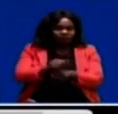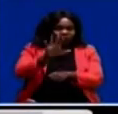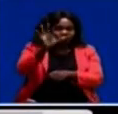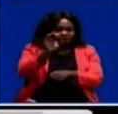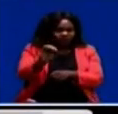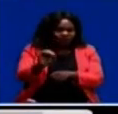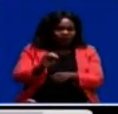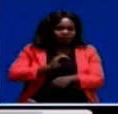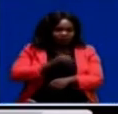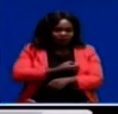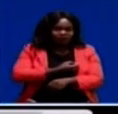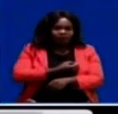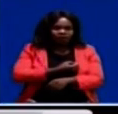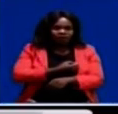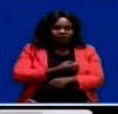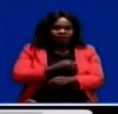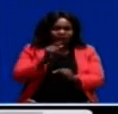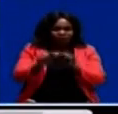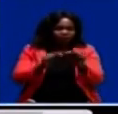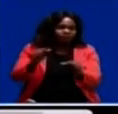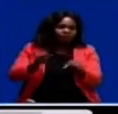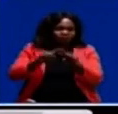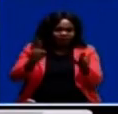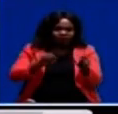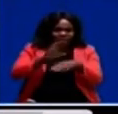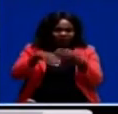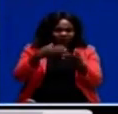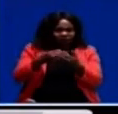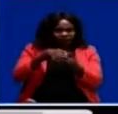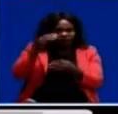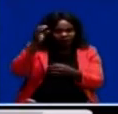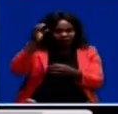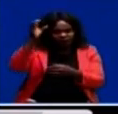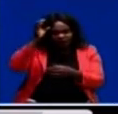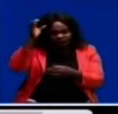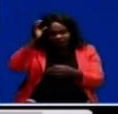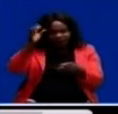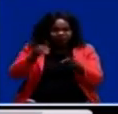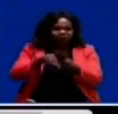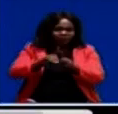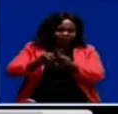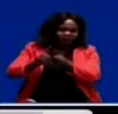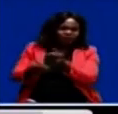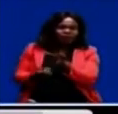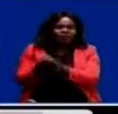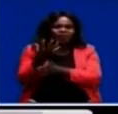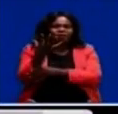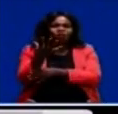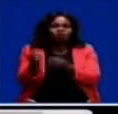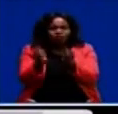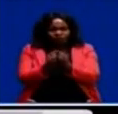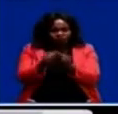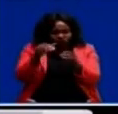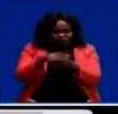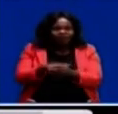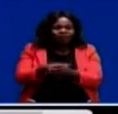of our vegetable seeds. But all of the cultivars and the varieties are grown within the Joint Farm